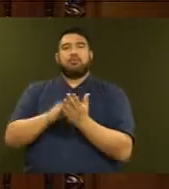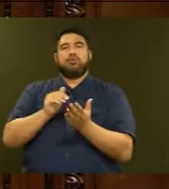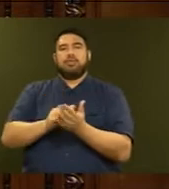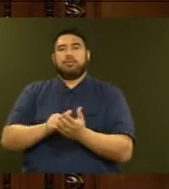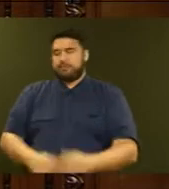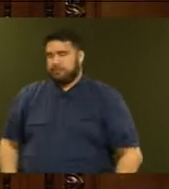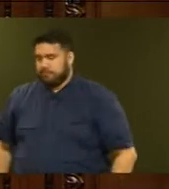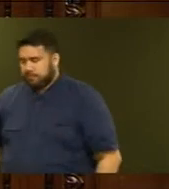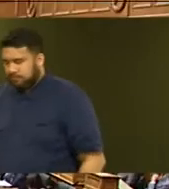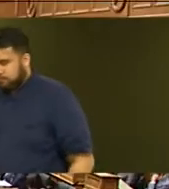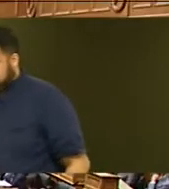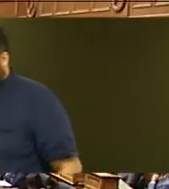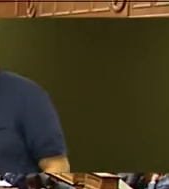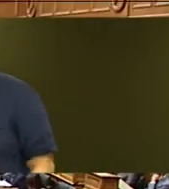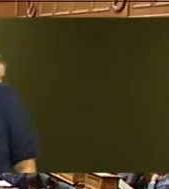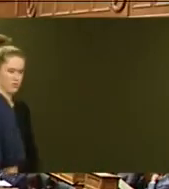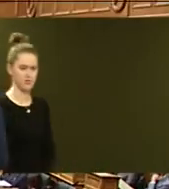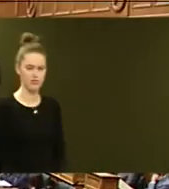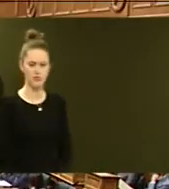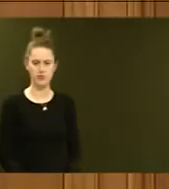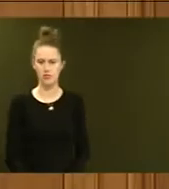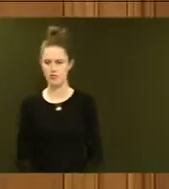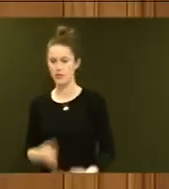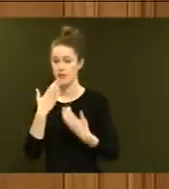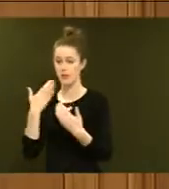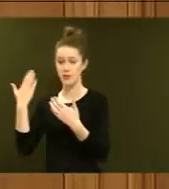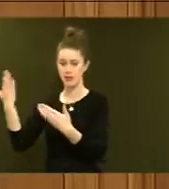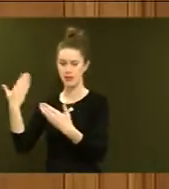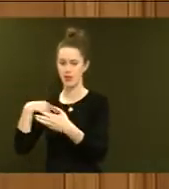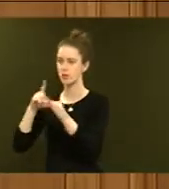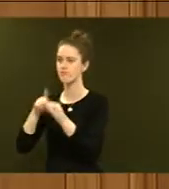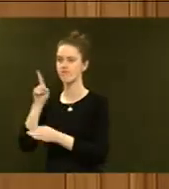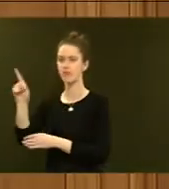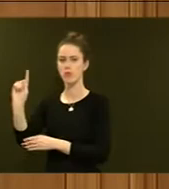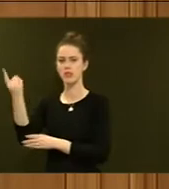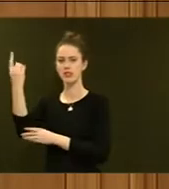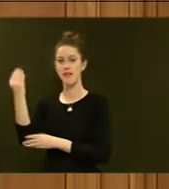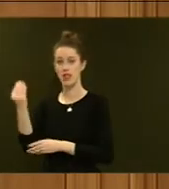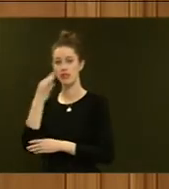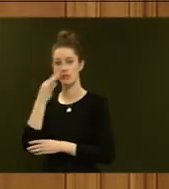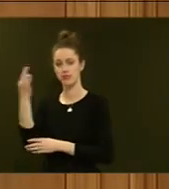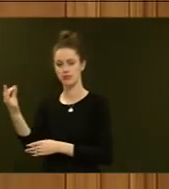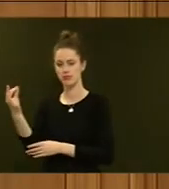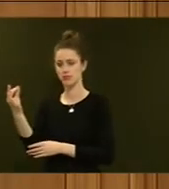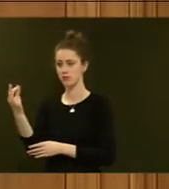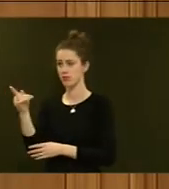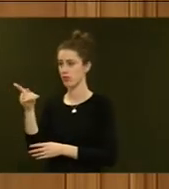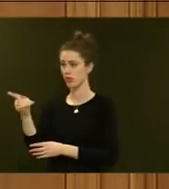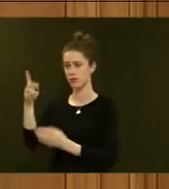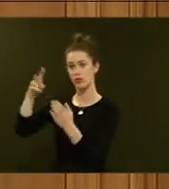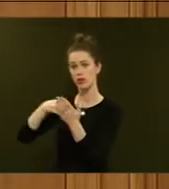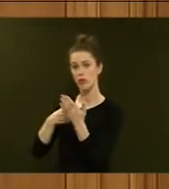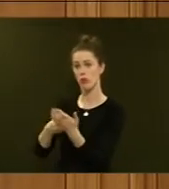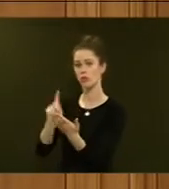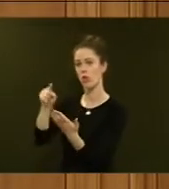Question number four, Tamati Coffee. Thank you, Mr Speaker. My question is to the Minister of Finance and asks, what reports has he seen